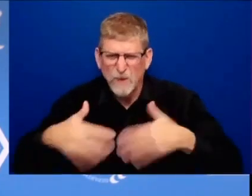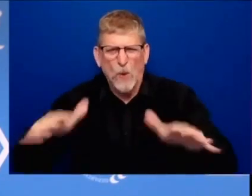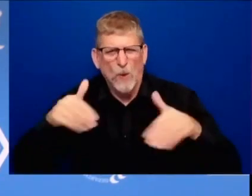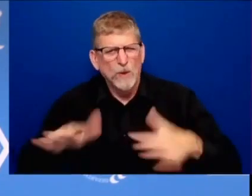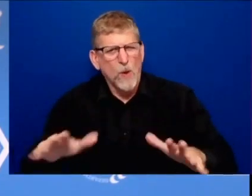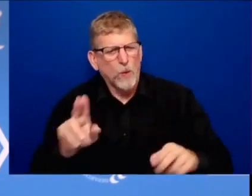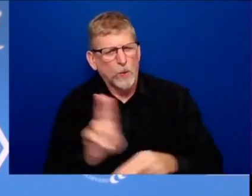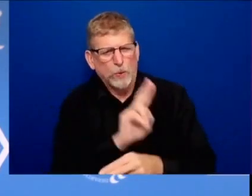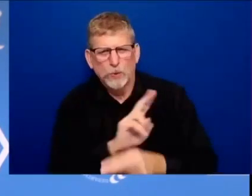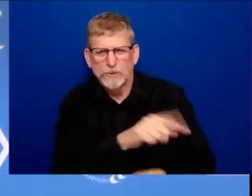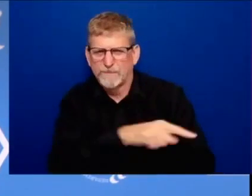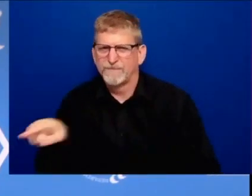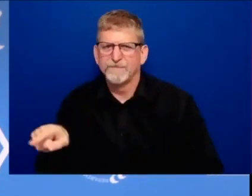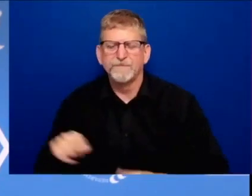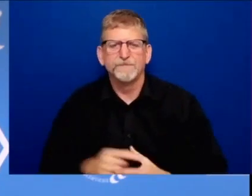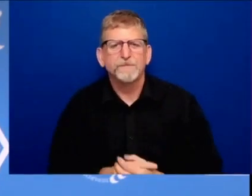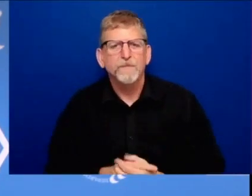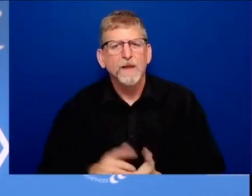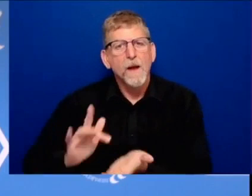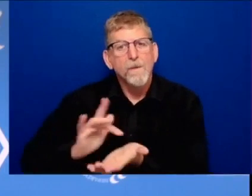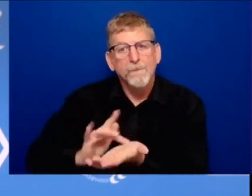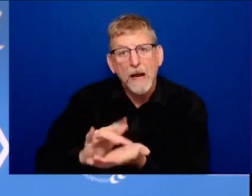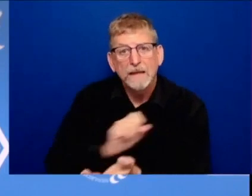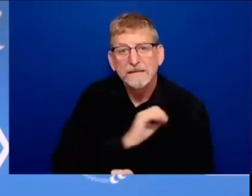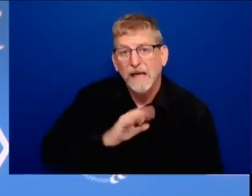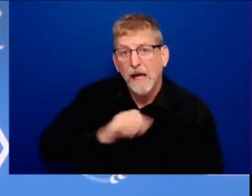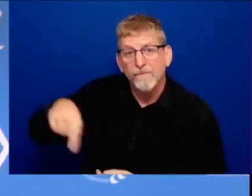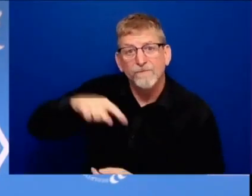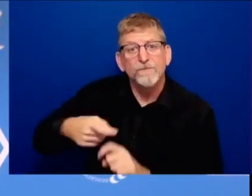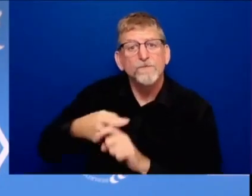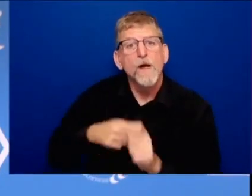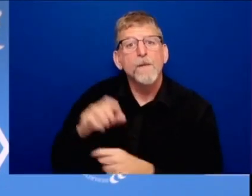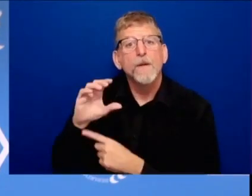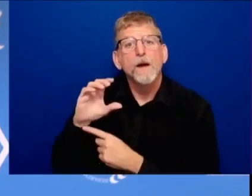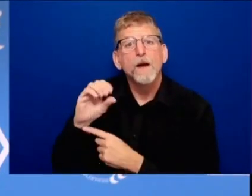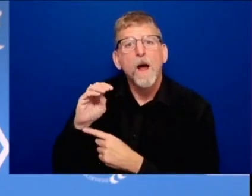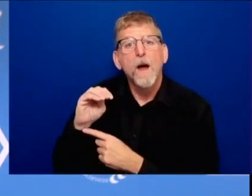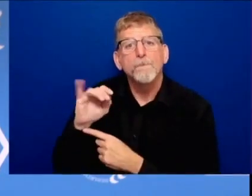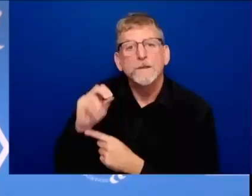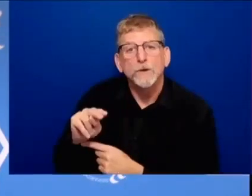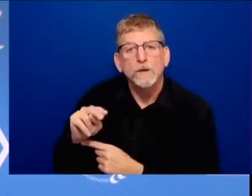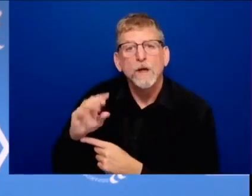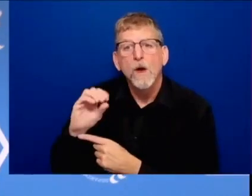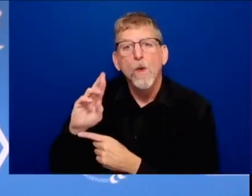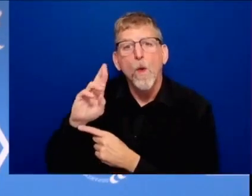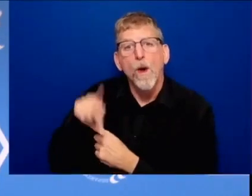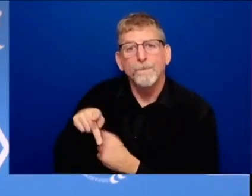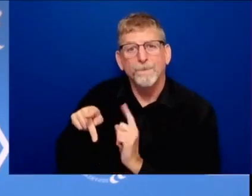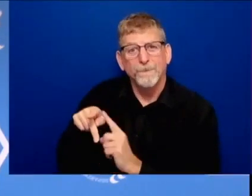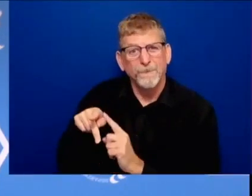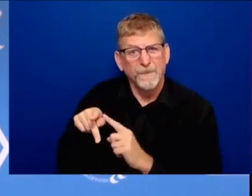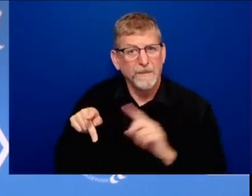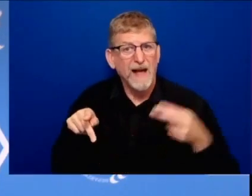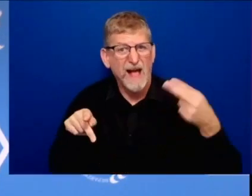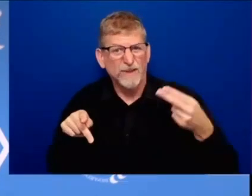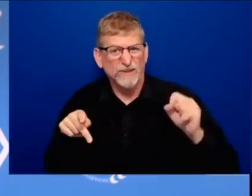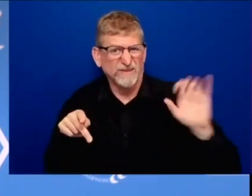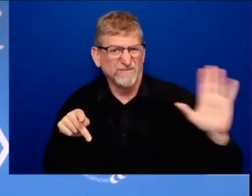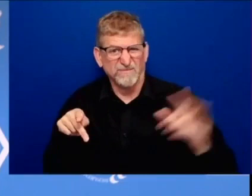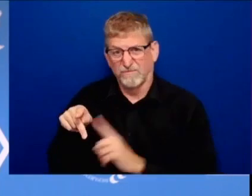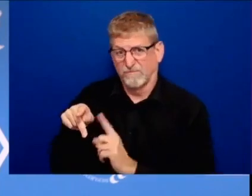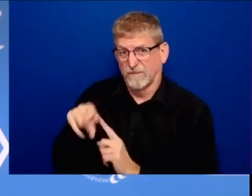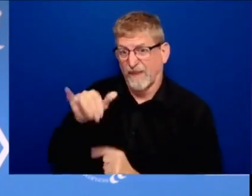our commissioned corps at the department of health and human services as well as personnel from fema the defense department